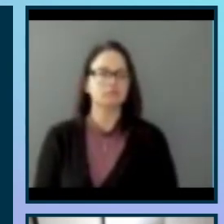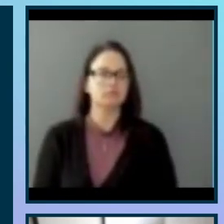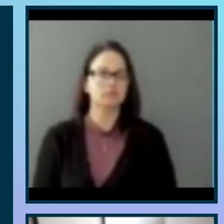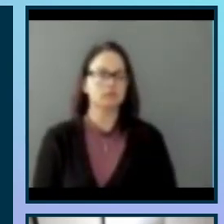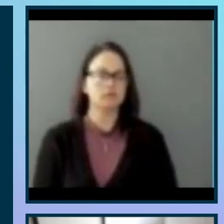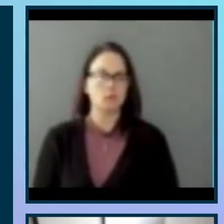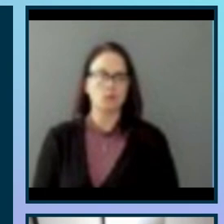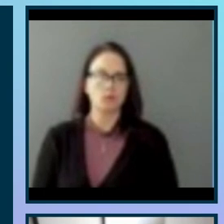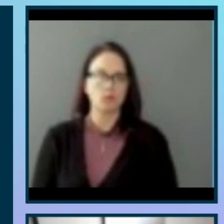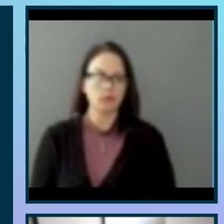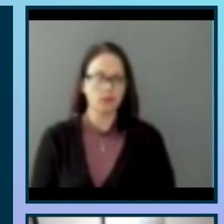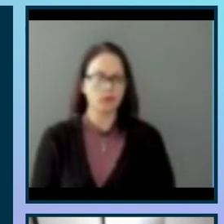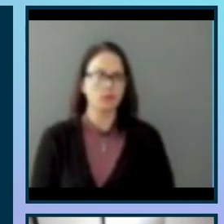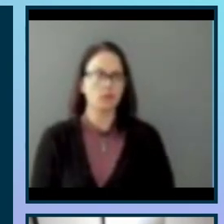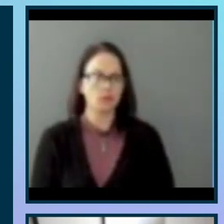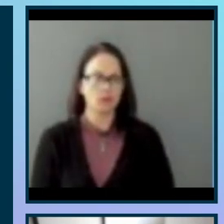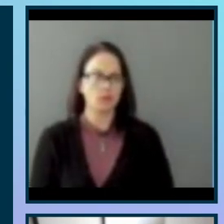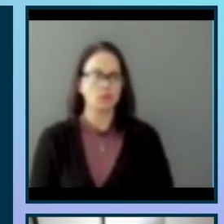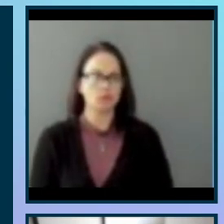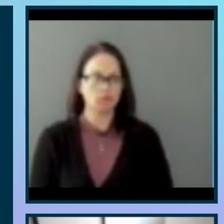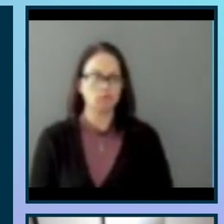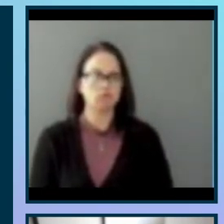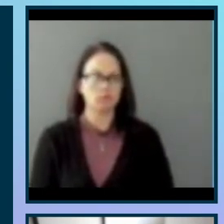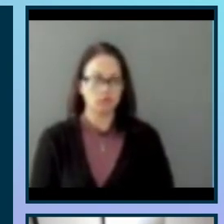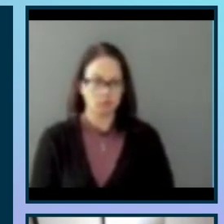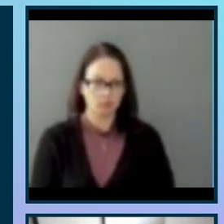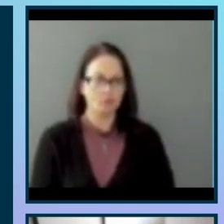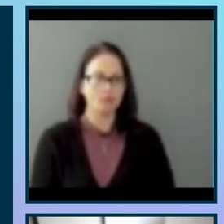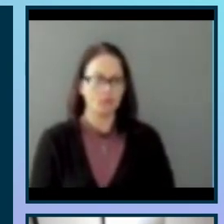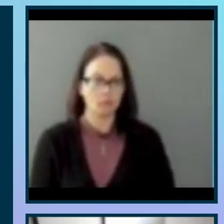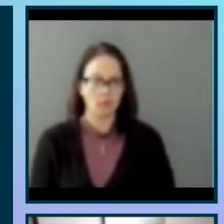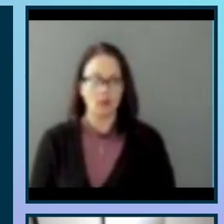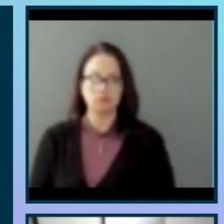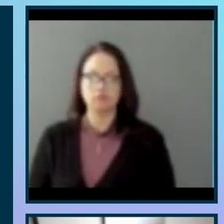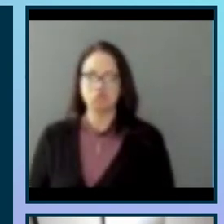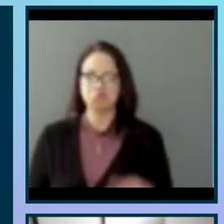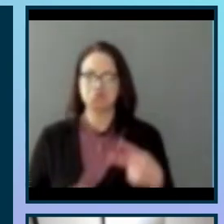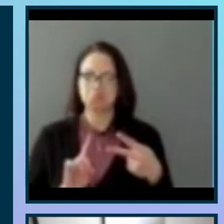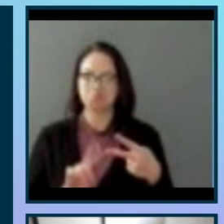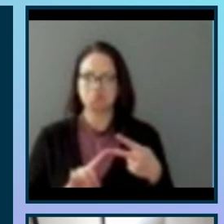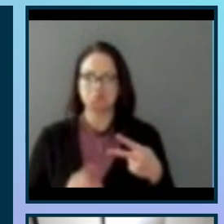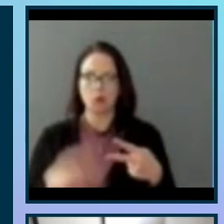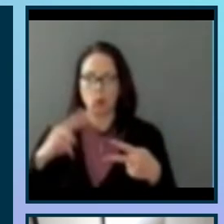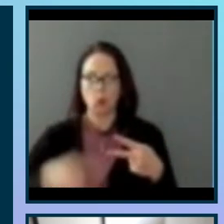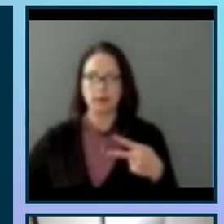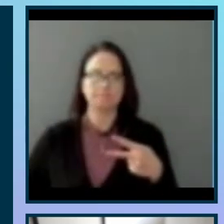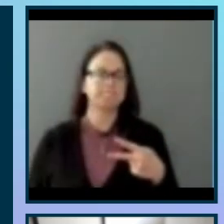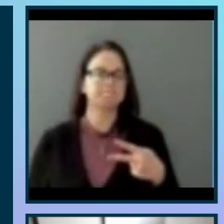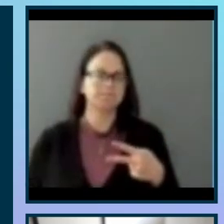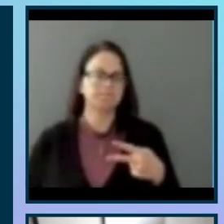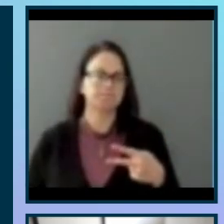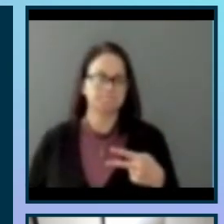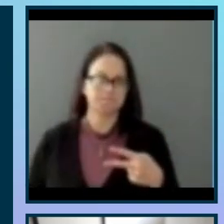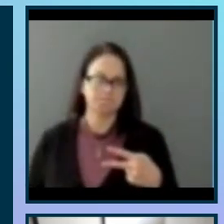the auditory equivalent of the more established practice of data visualization. So an example applications of